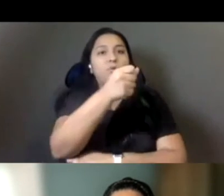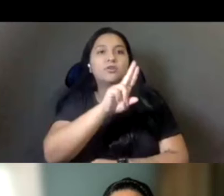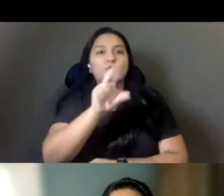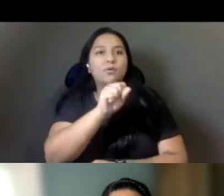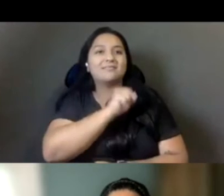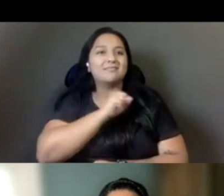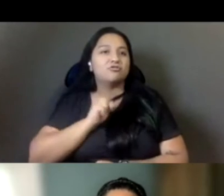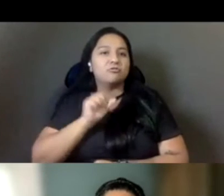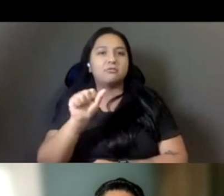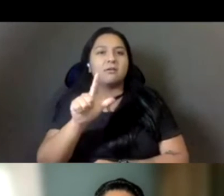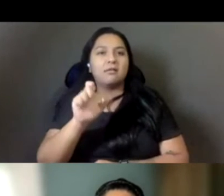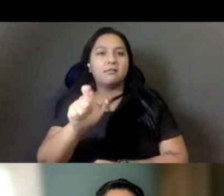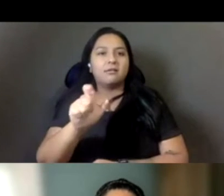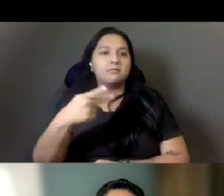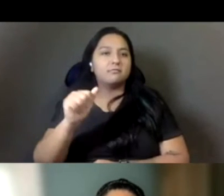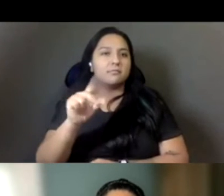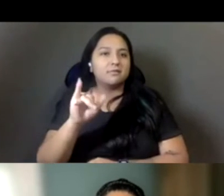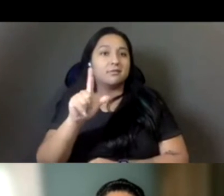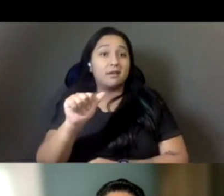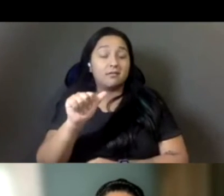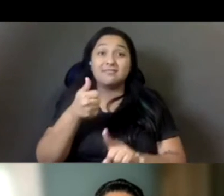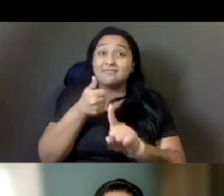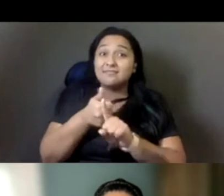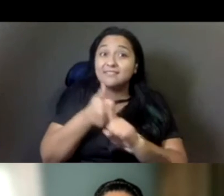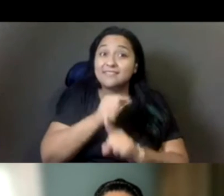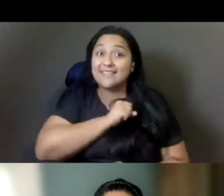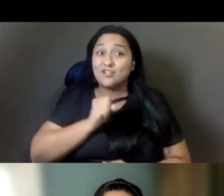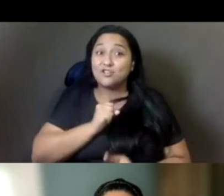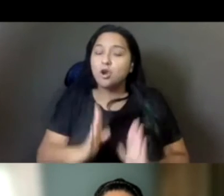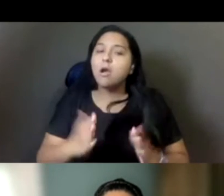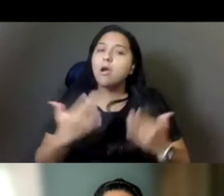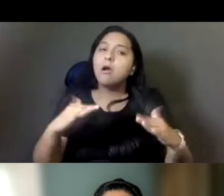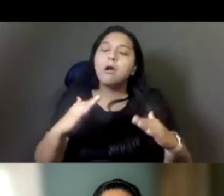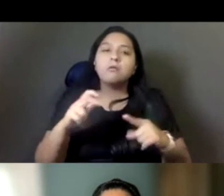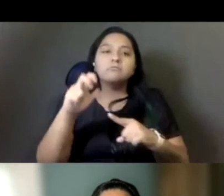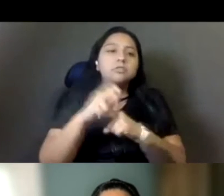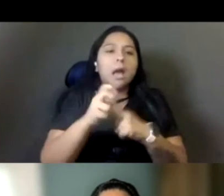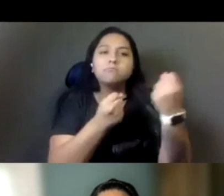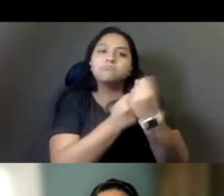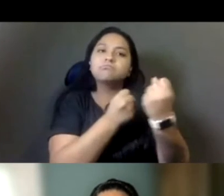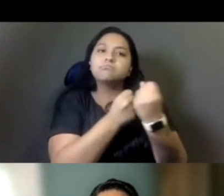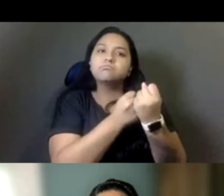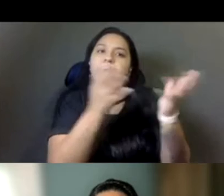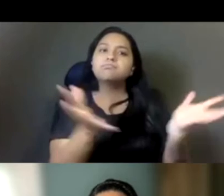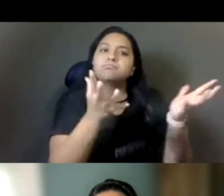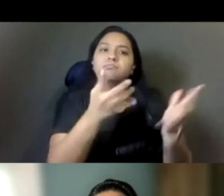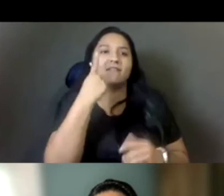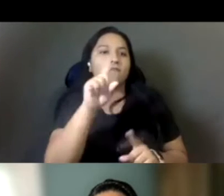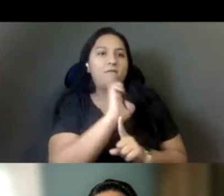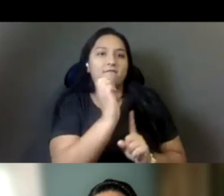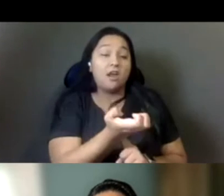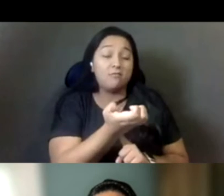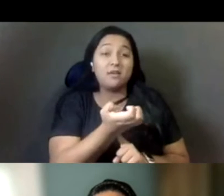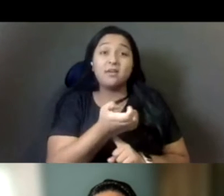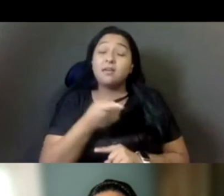Alex Padilla is a champion on climate. He went into DC guns blazing and has been